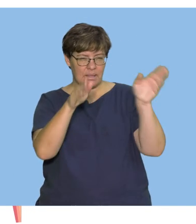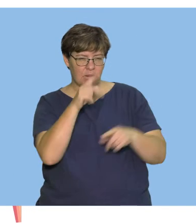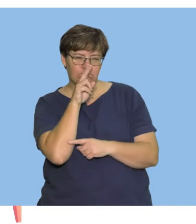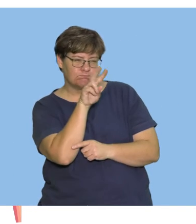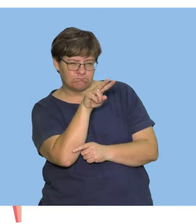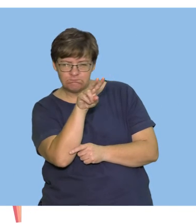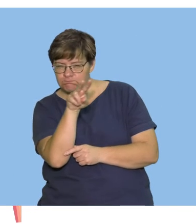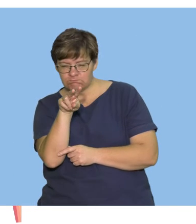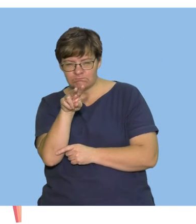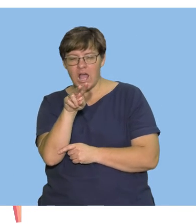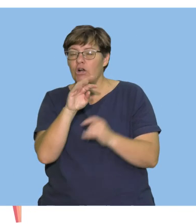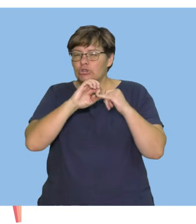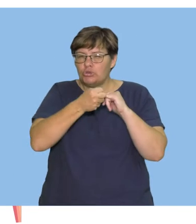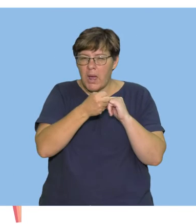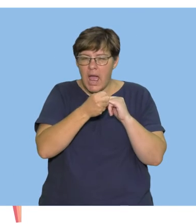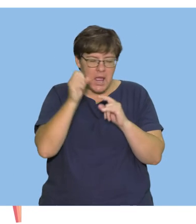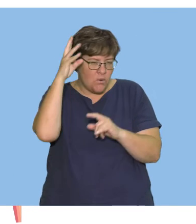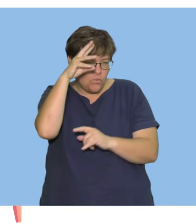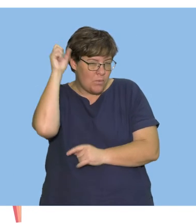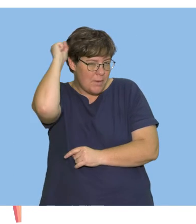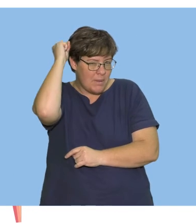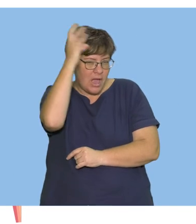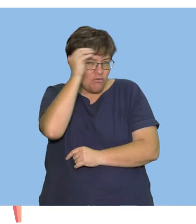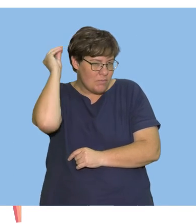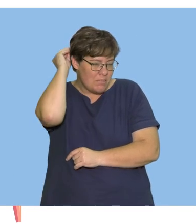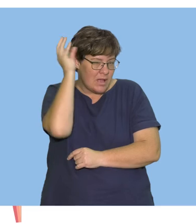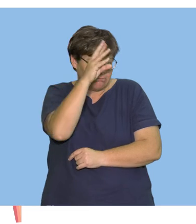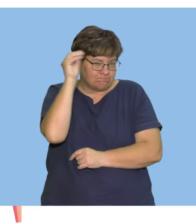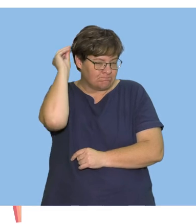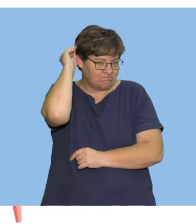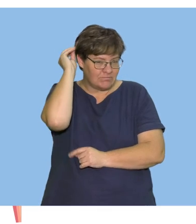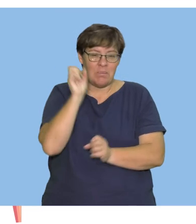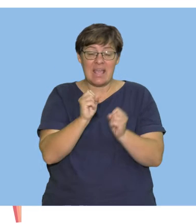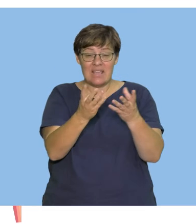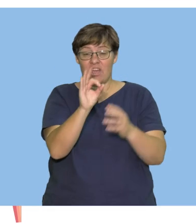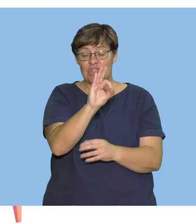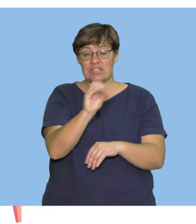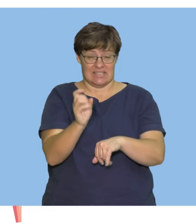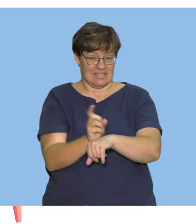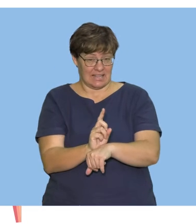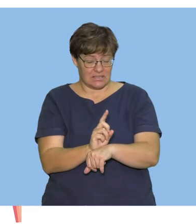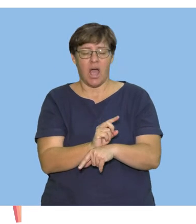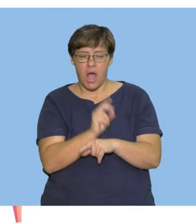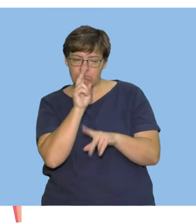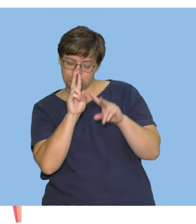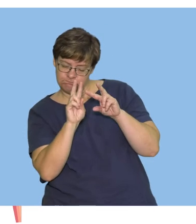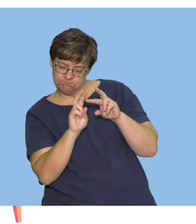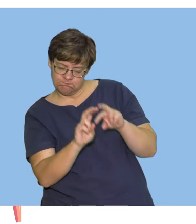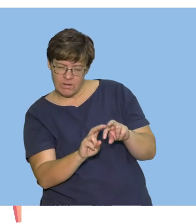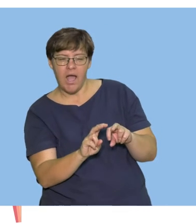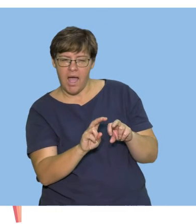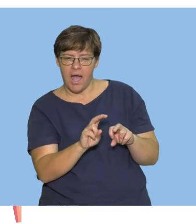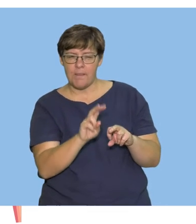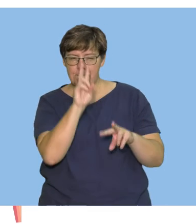Try to remember everything that you see on the table. I will give you 30 seconds to study the items on the party table.